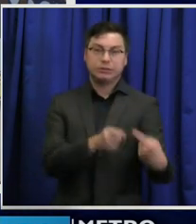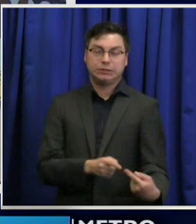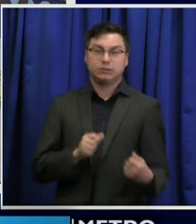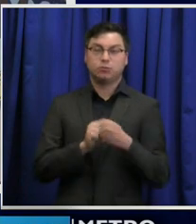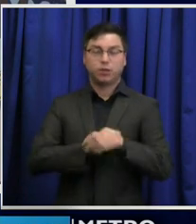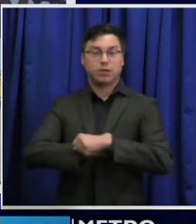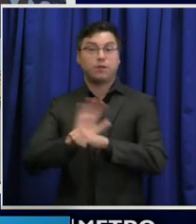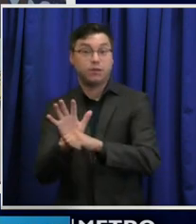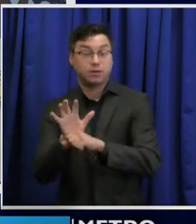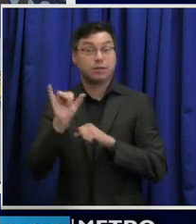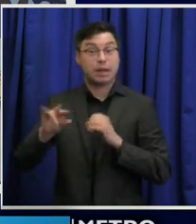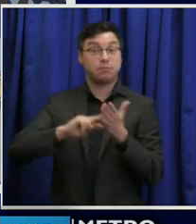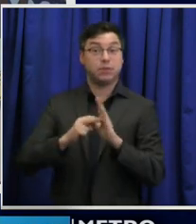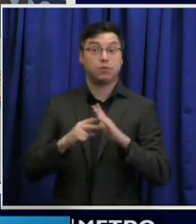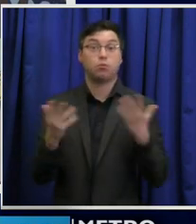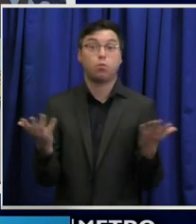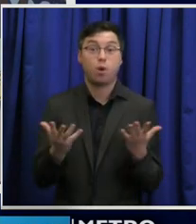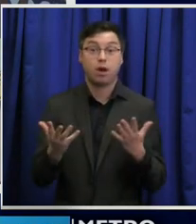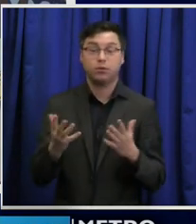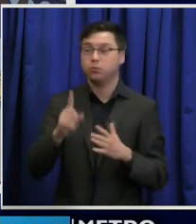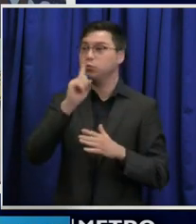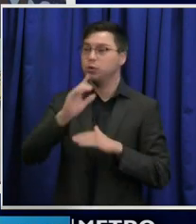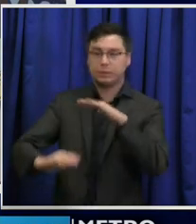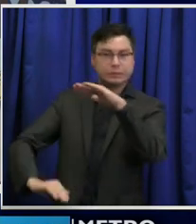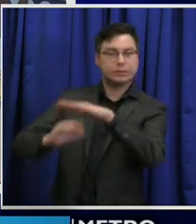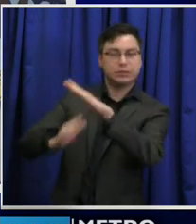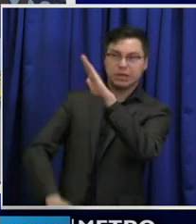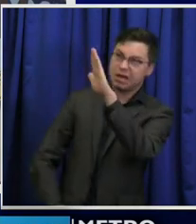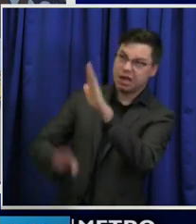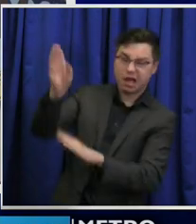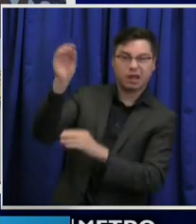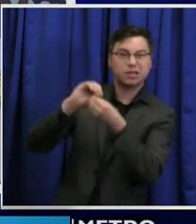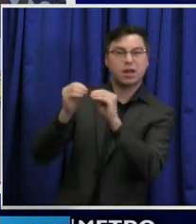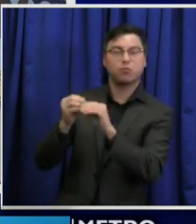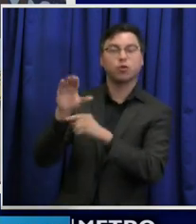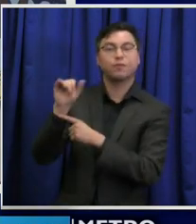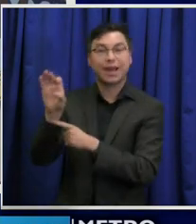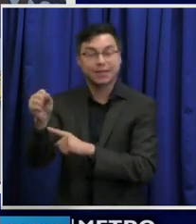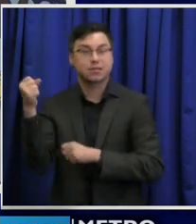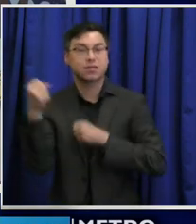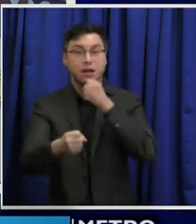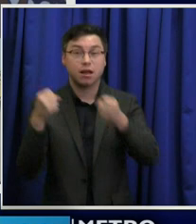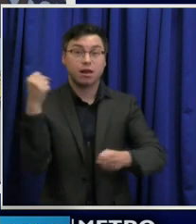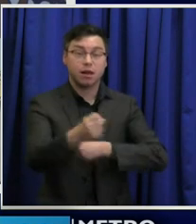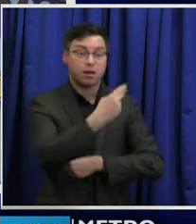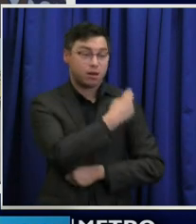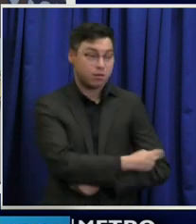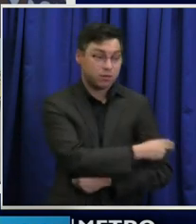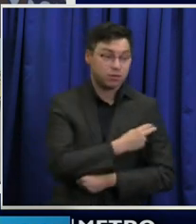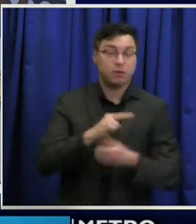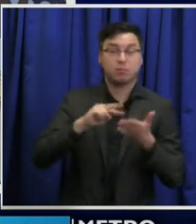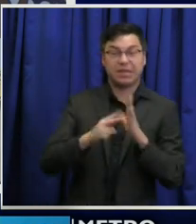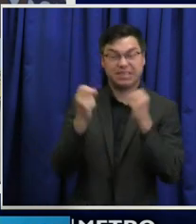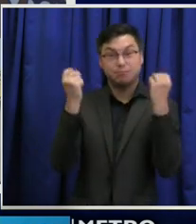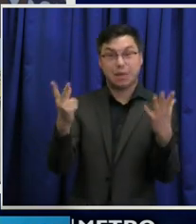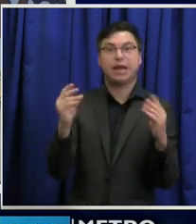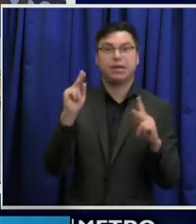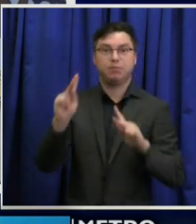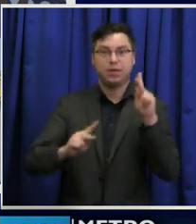What that means is record number of cases means record numbers of hospitalizations, which means record numbers of people dying.